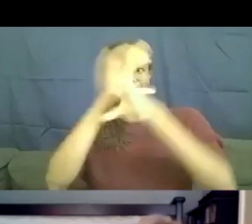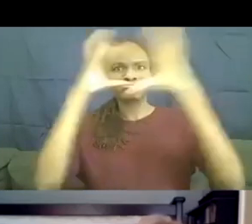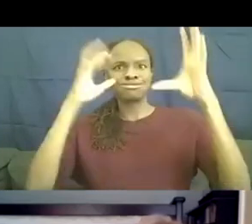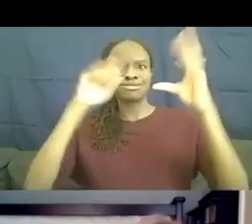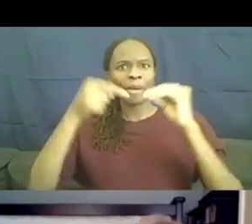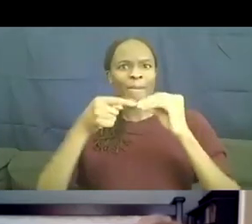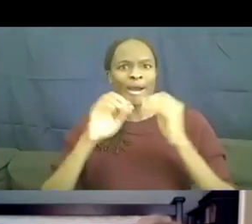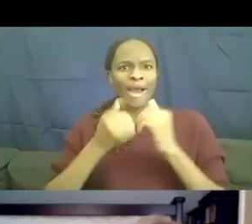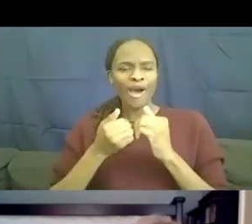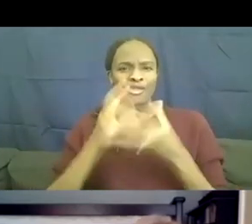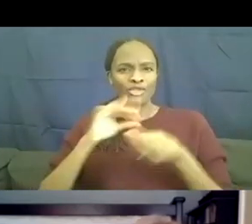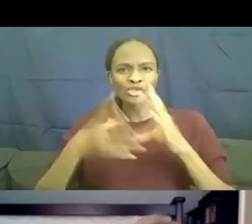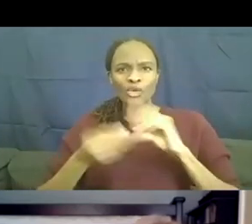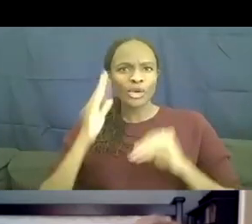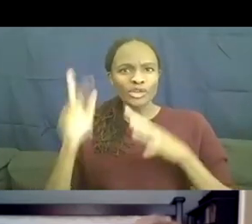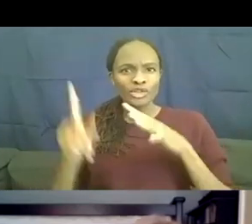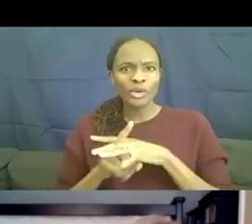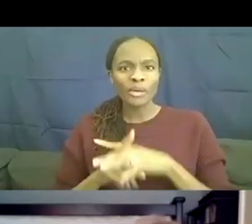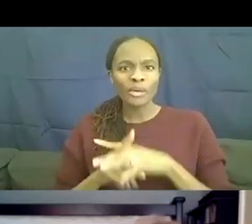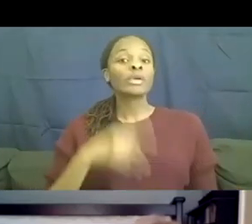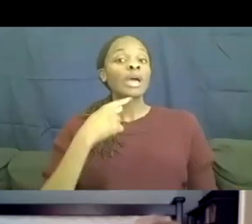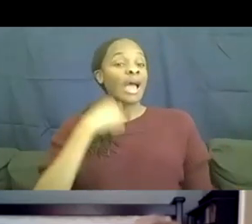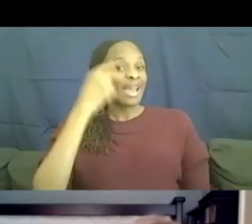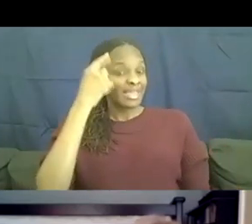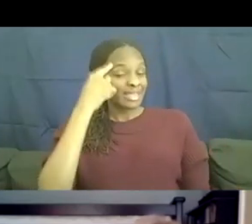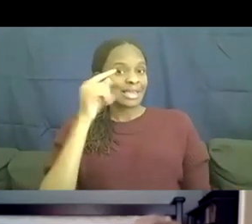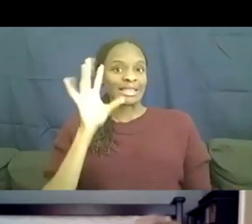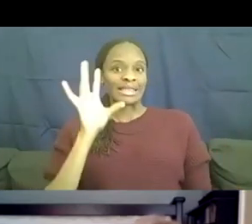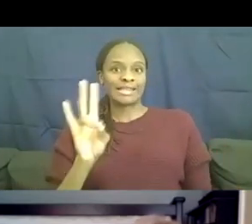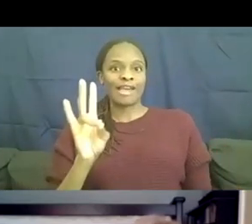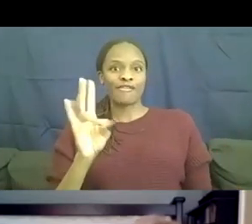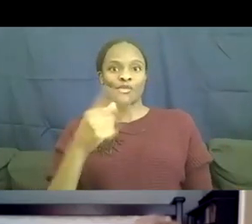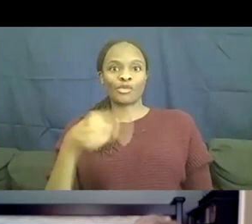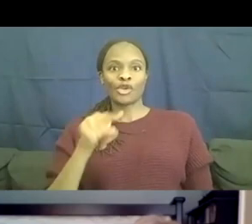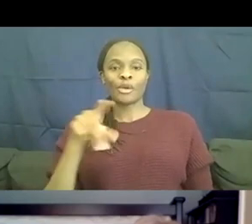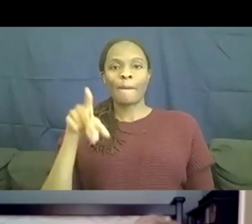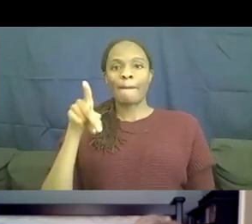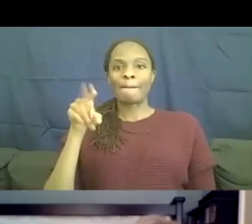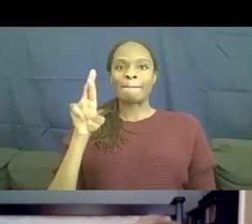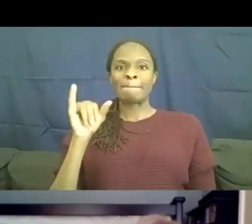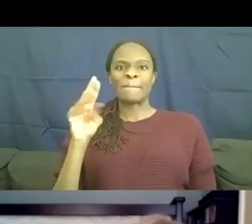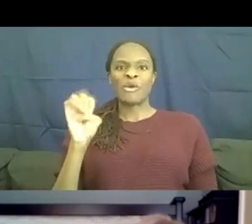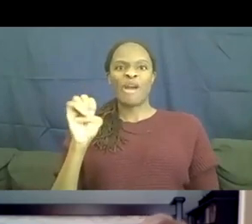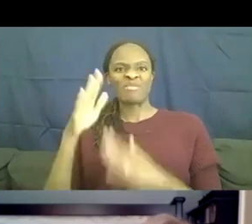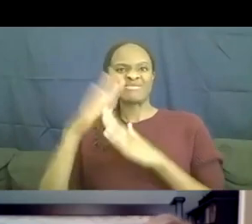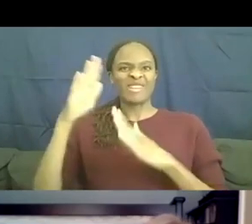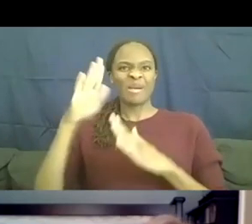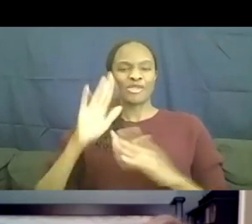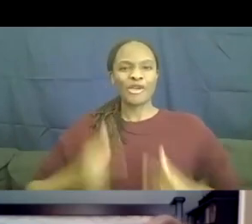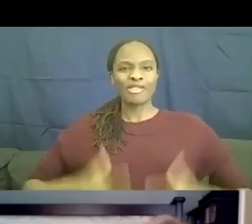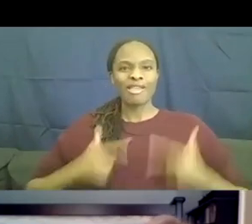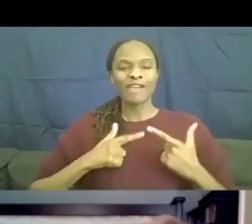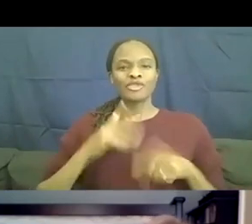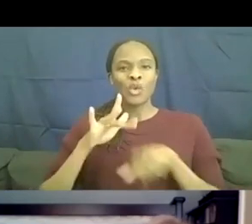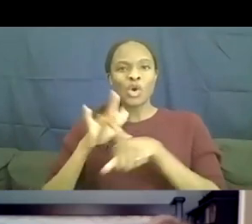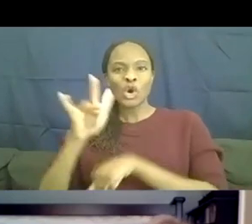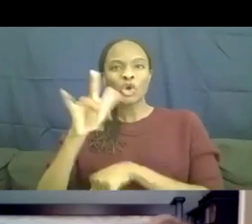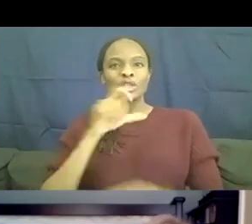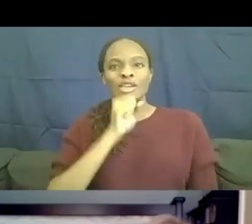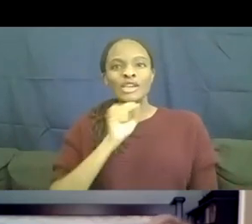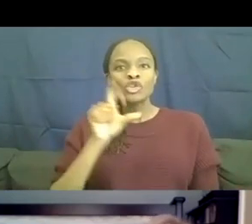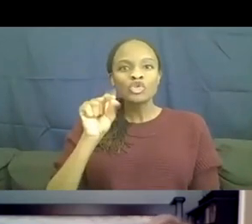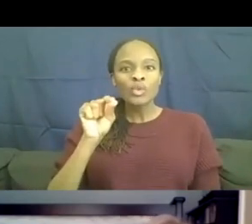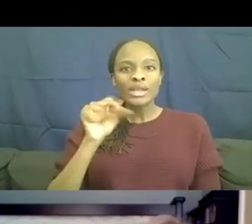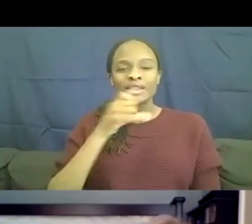Well, think these seven were in this prime of their lives, you know, in their, um, early twenties and thirties. And so at a time in their life